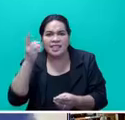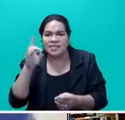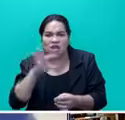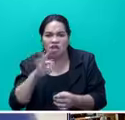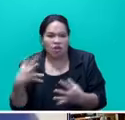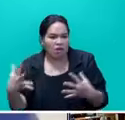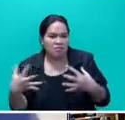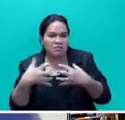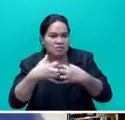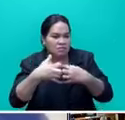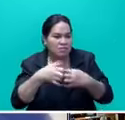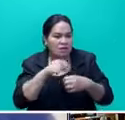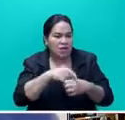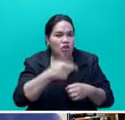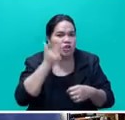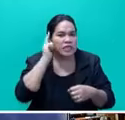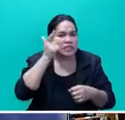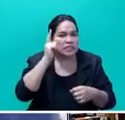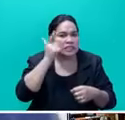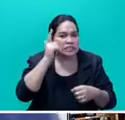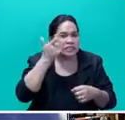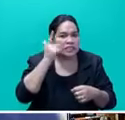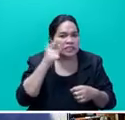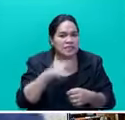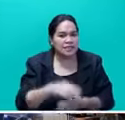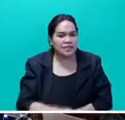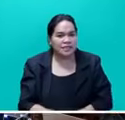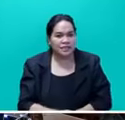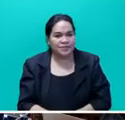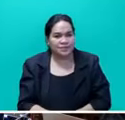relevant to the teaching area? Thank you.